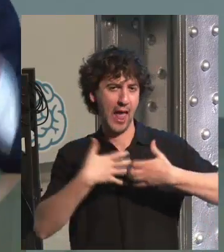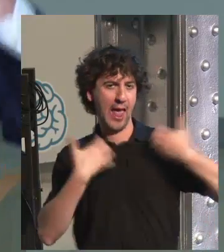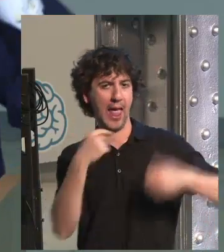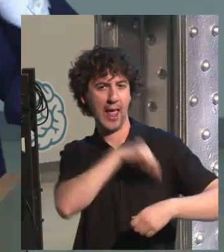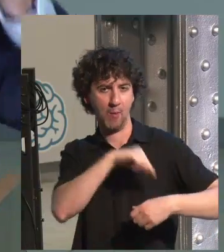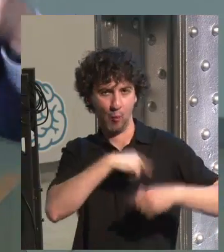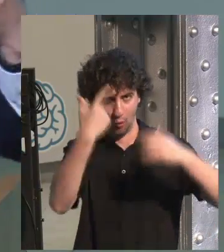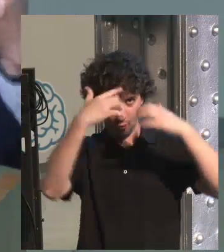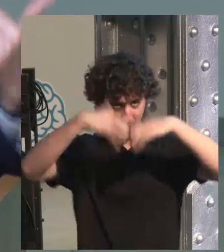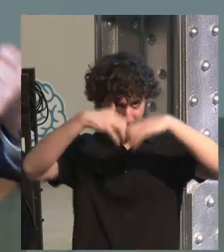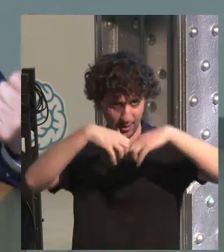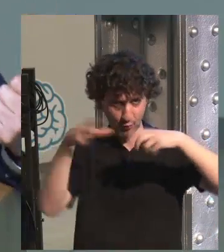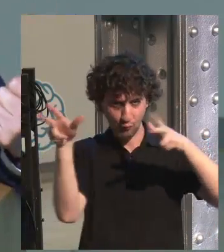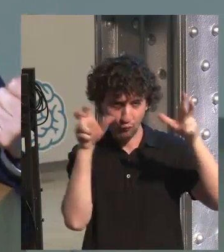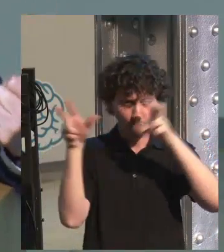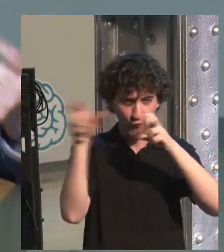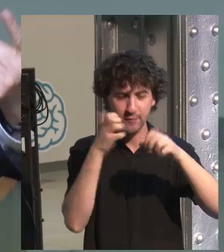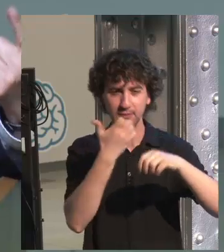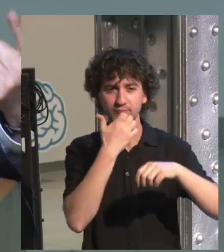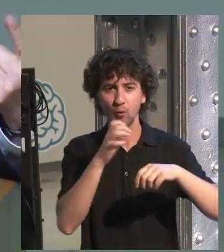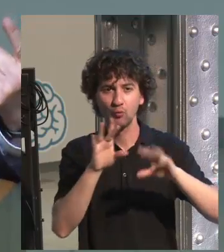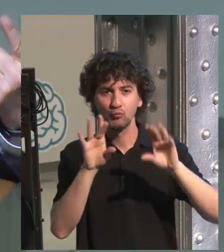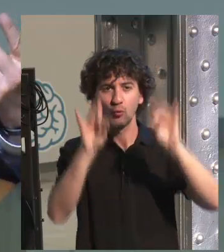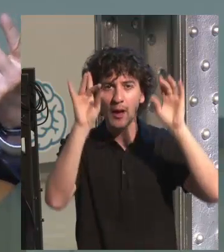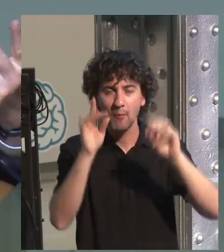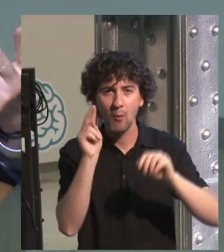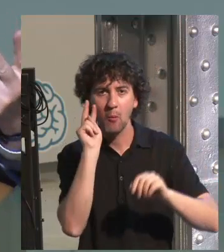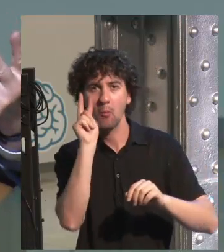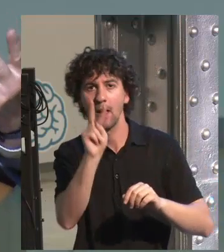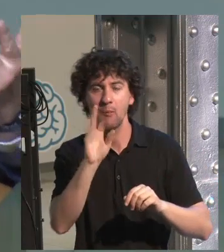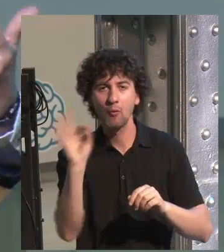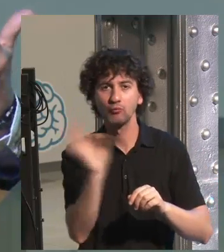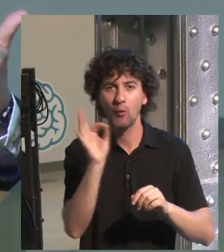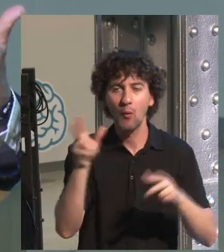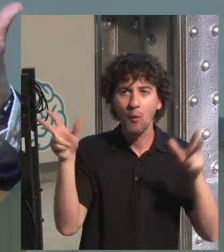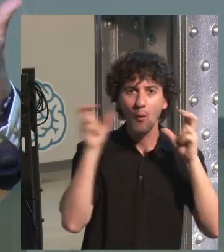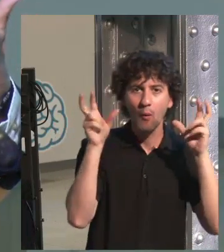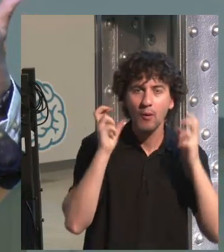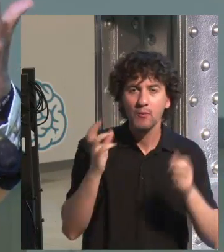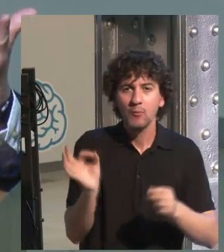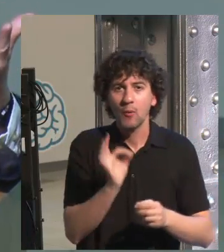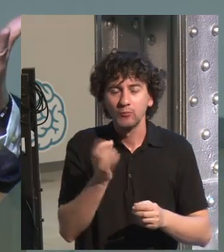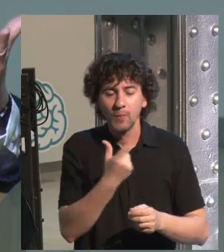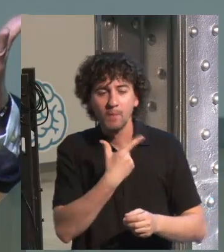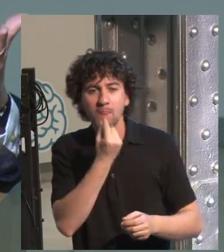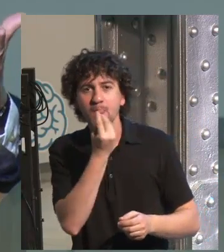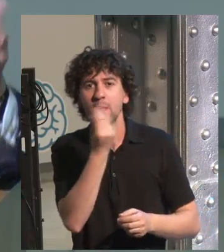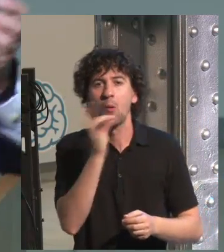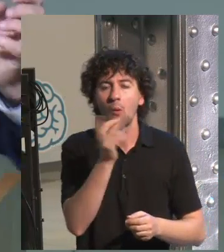system, every single thing that we touch, see, hear, taste,